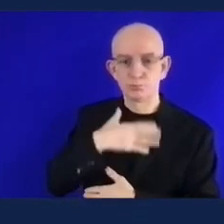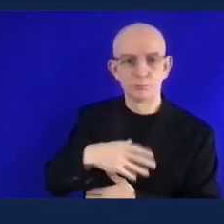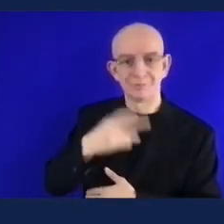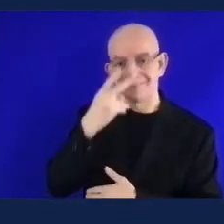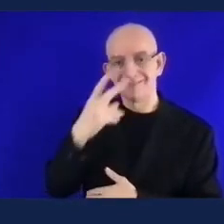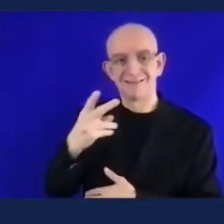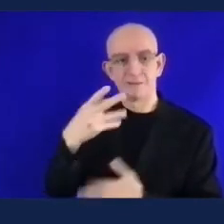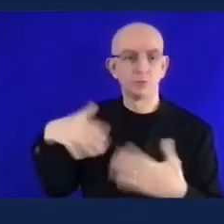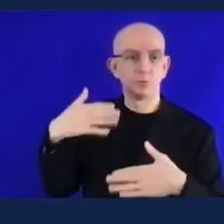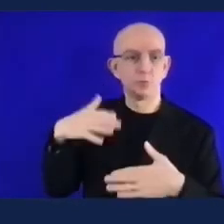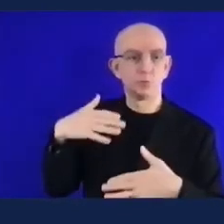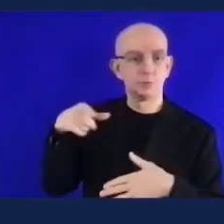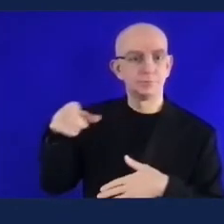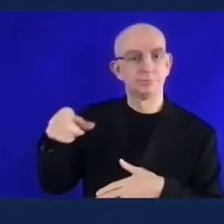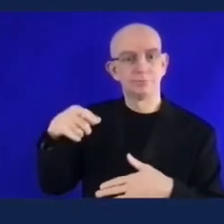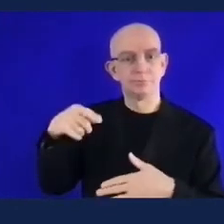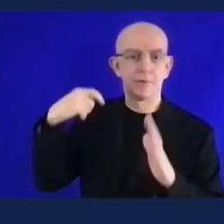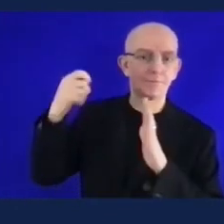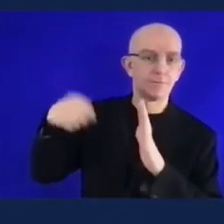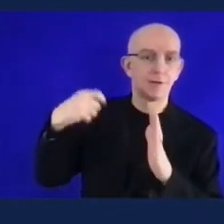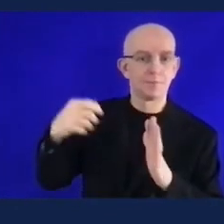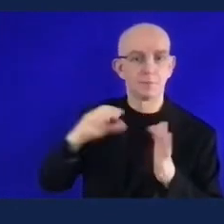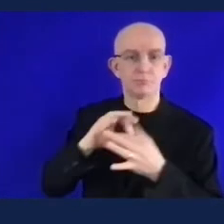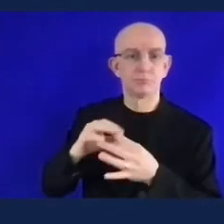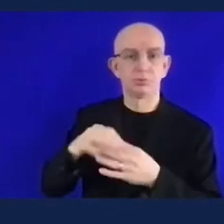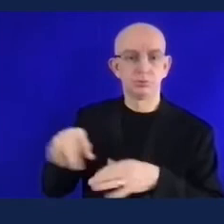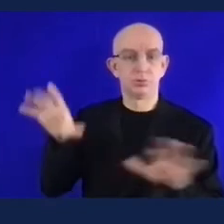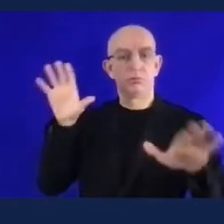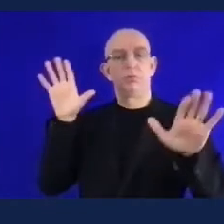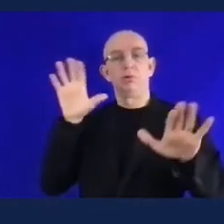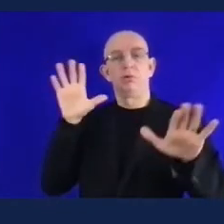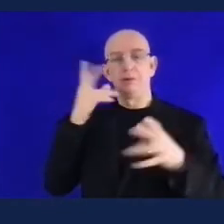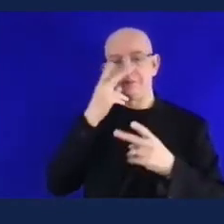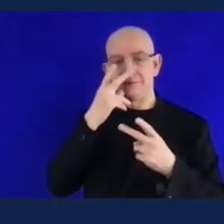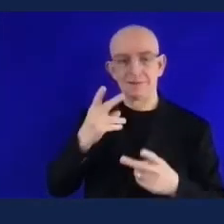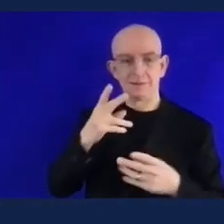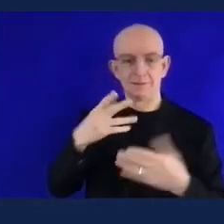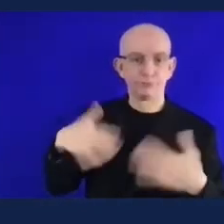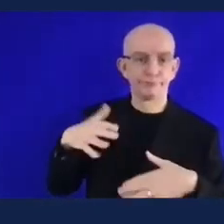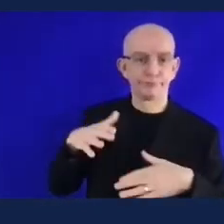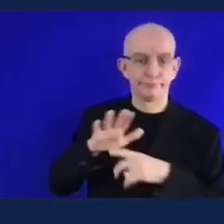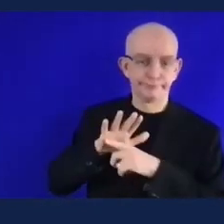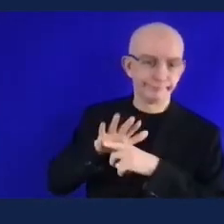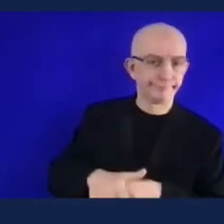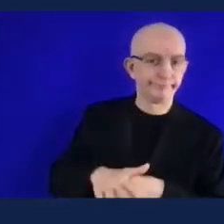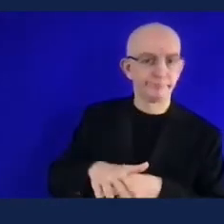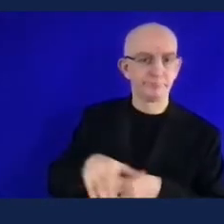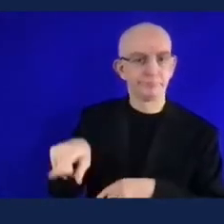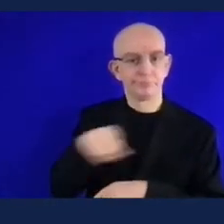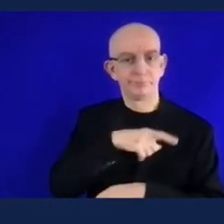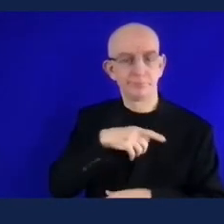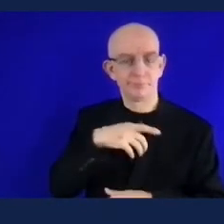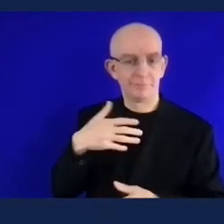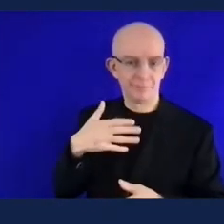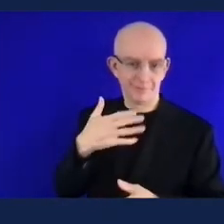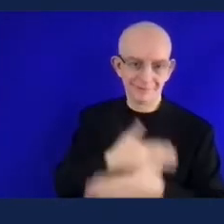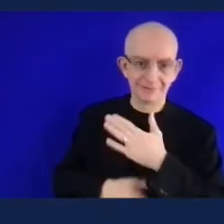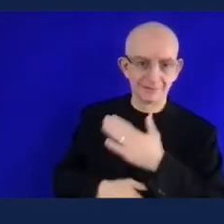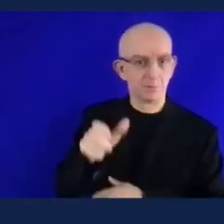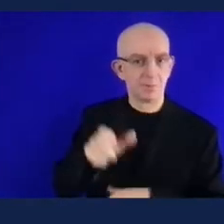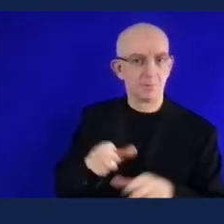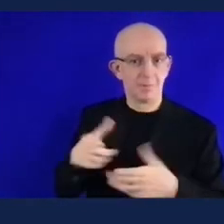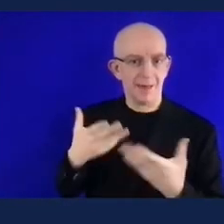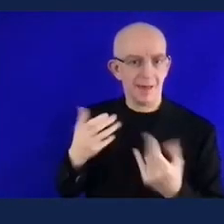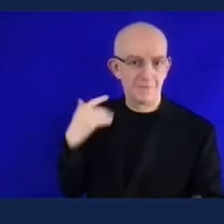in 20 years time we'll look back on disability and go we were so so bad back then uh we need to change it so let's let's start that change now